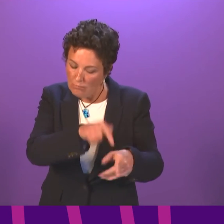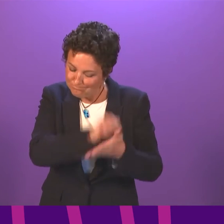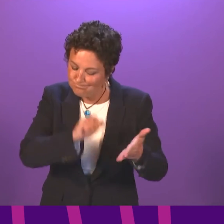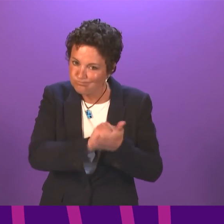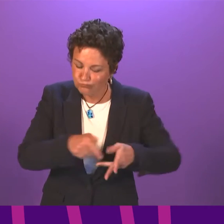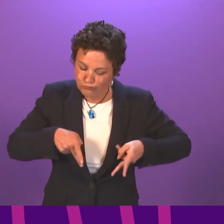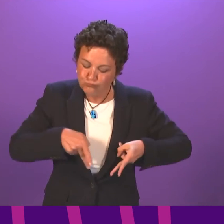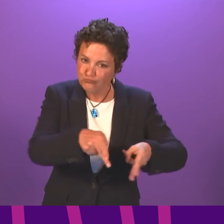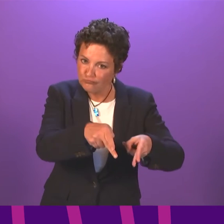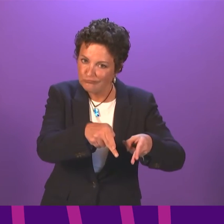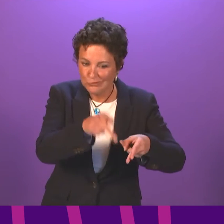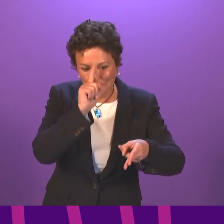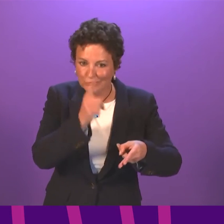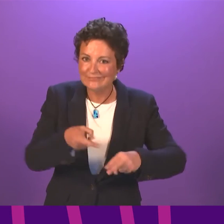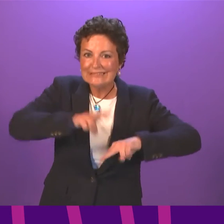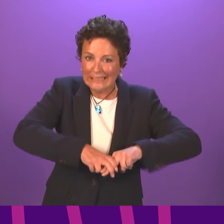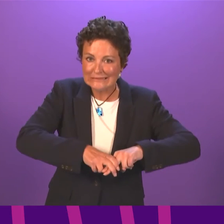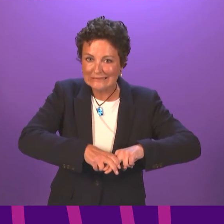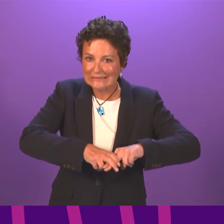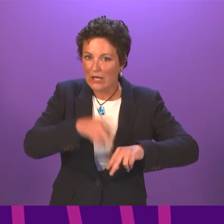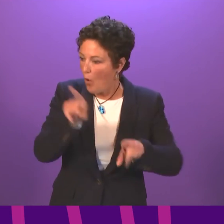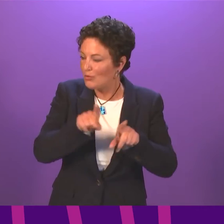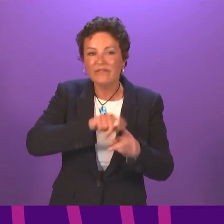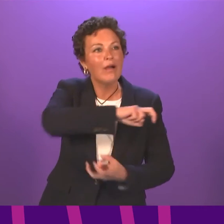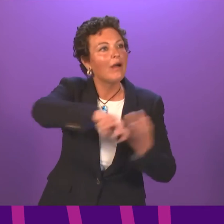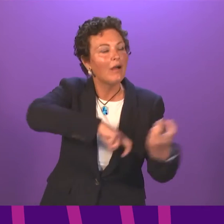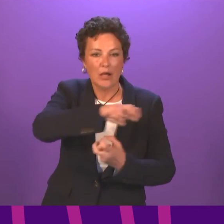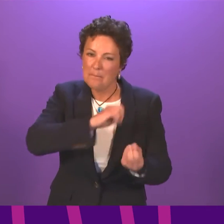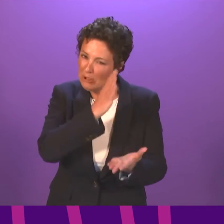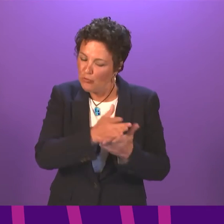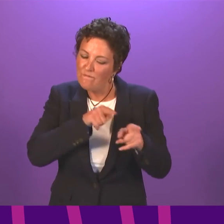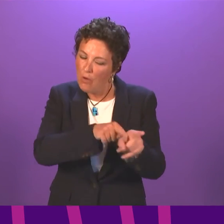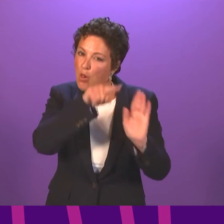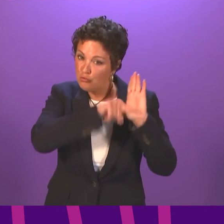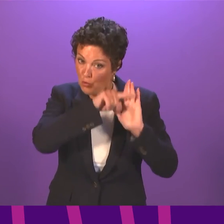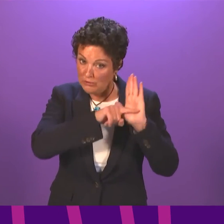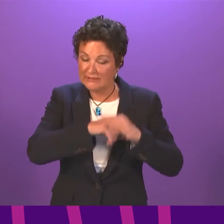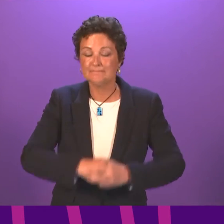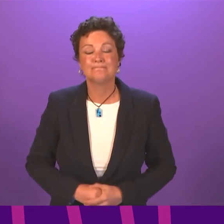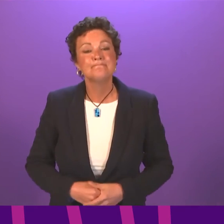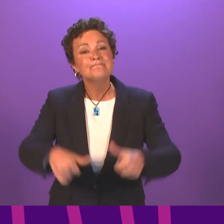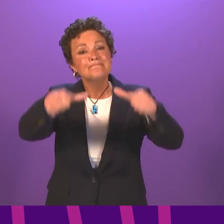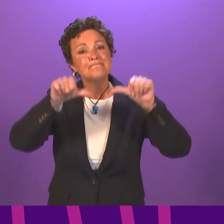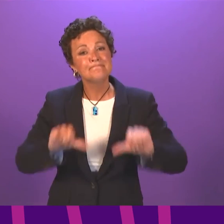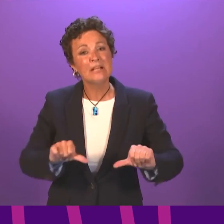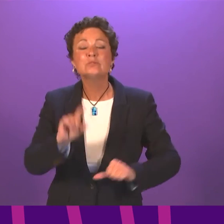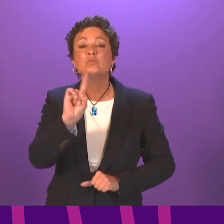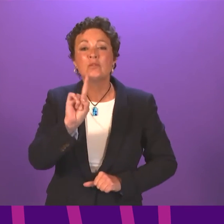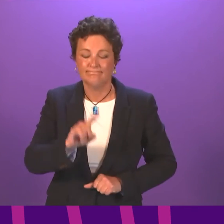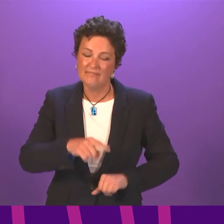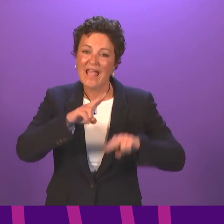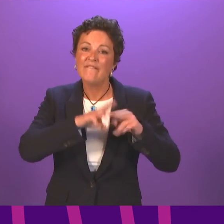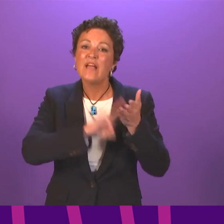walkways to access your seat and when moving around the Chamber. The first item of business is First Minister's questions.